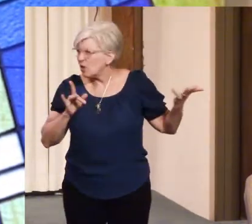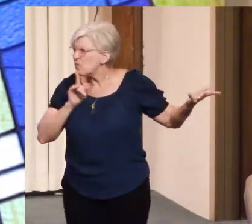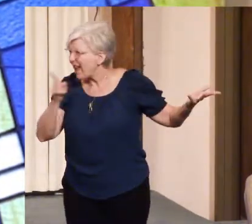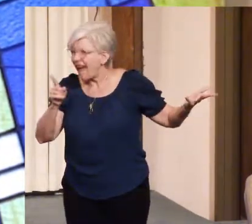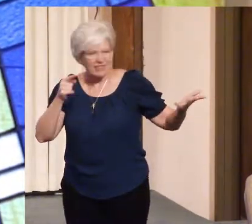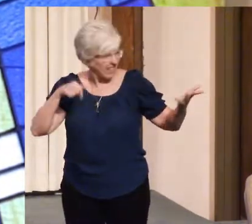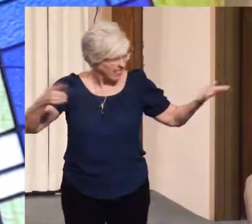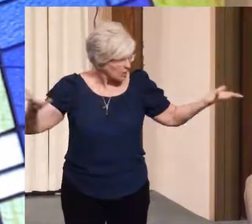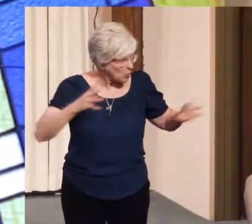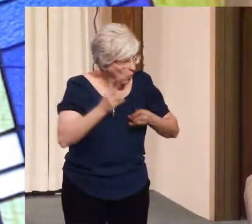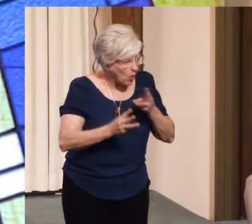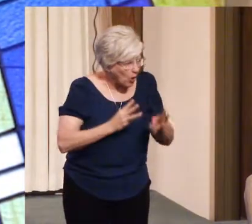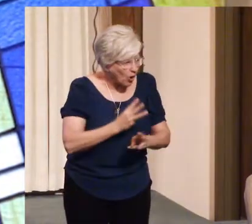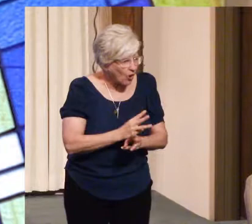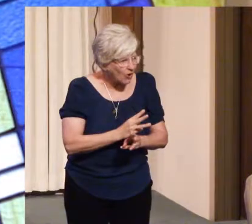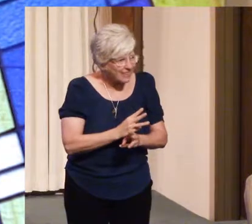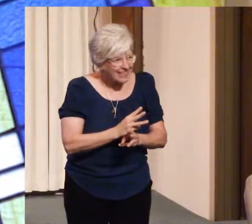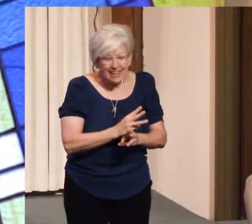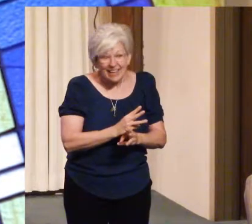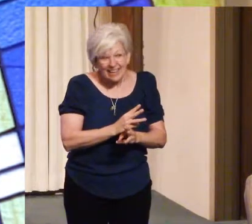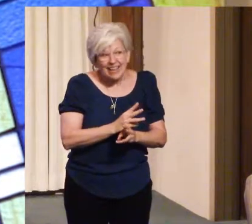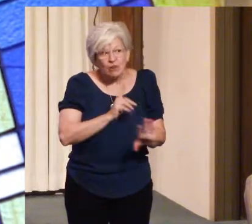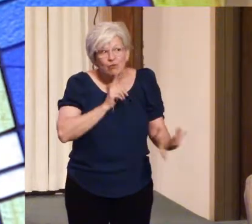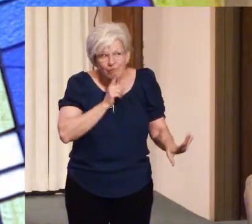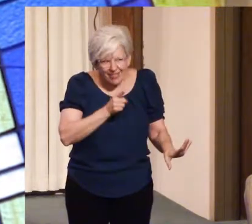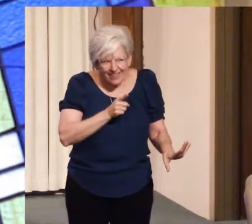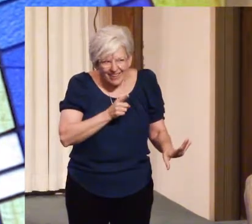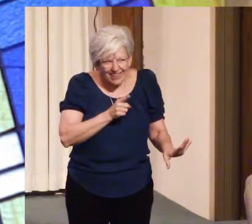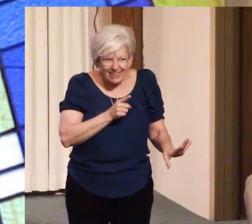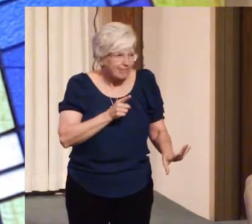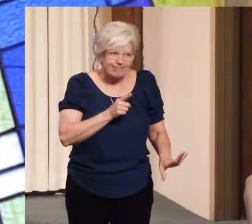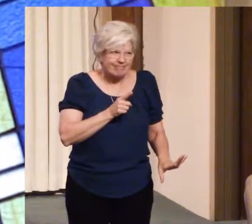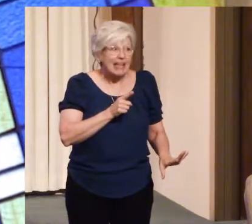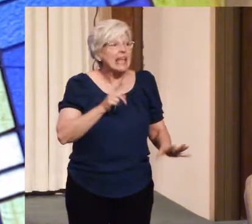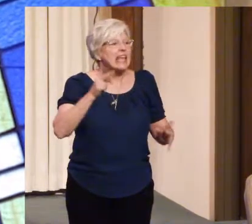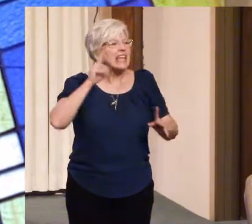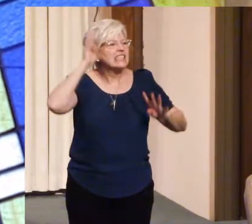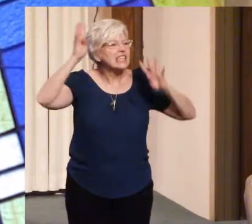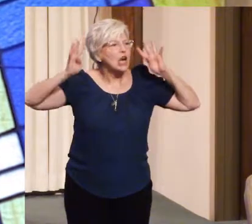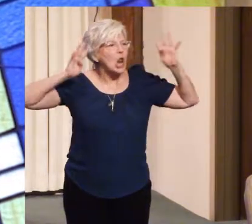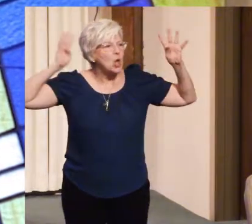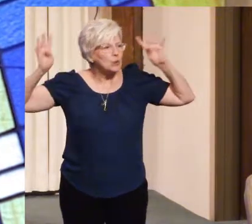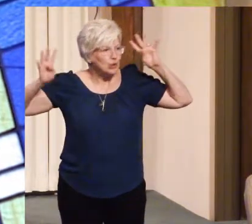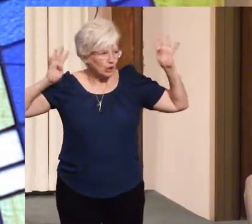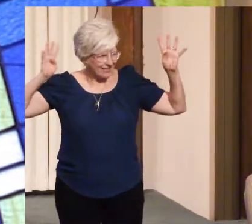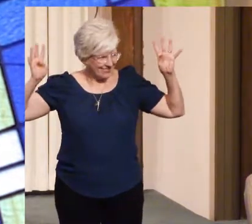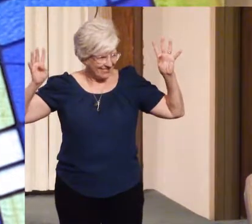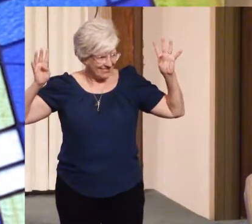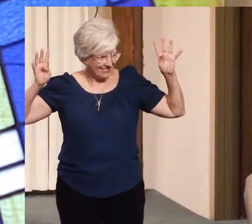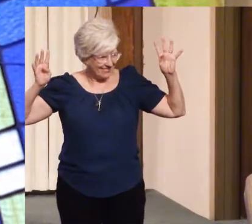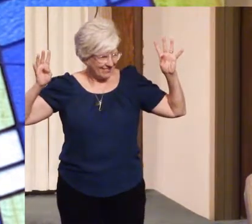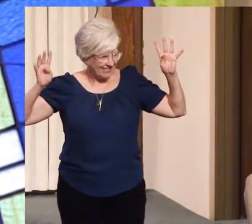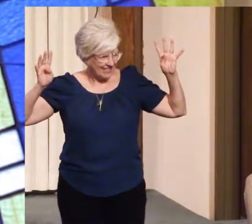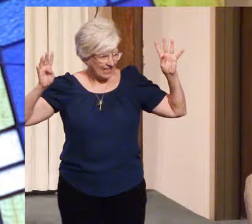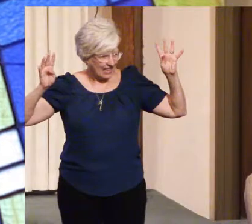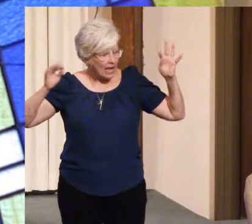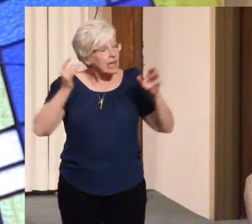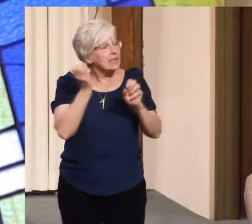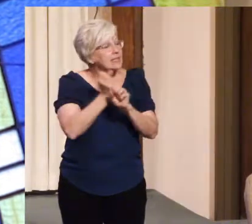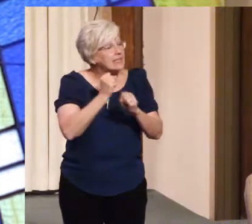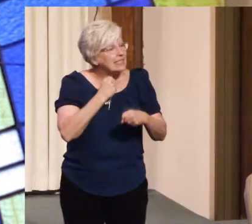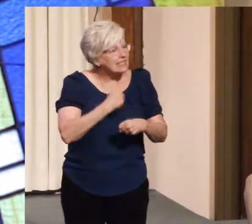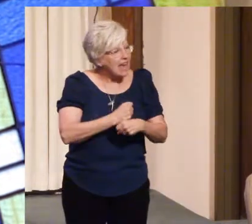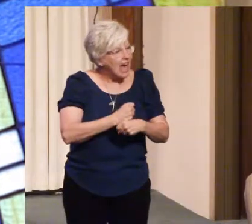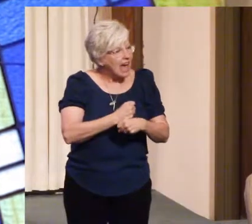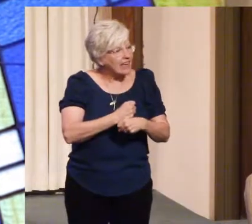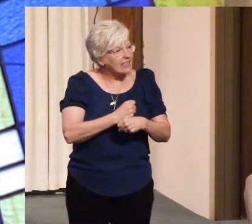is really an illusion that is designed to keep our minds